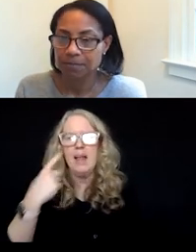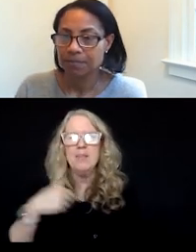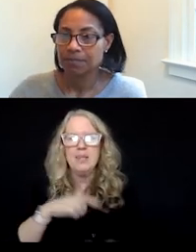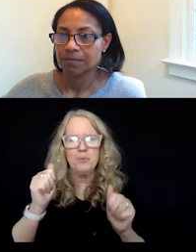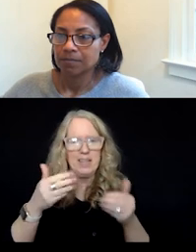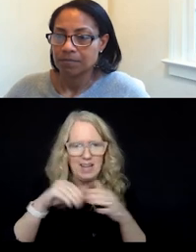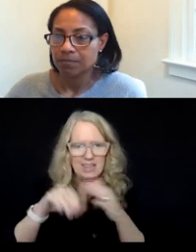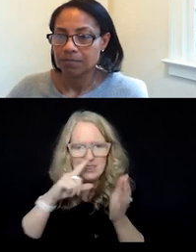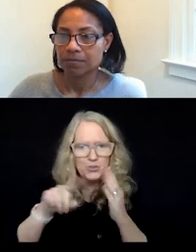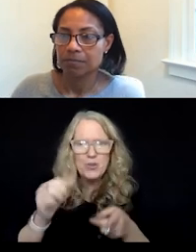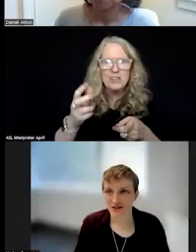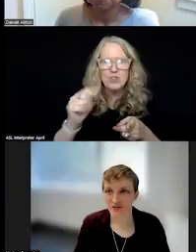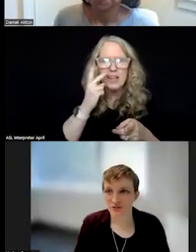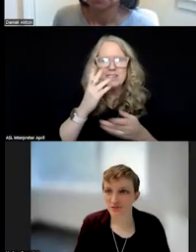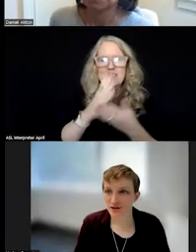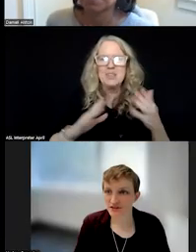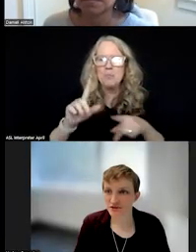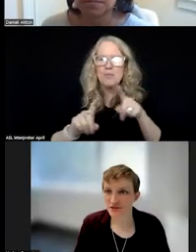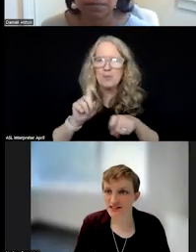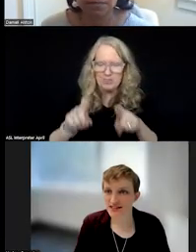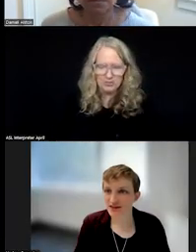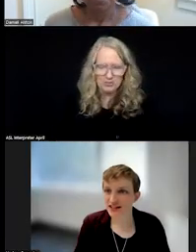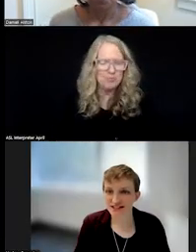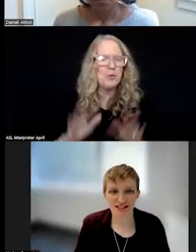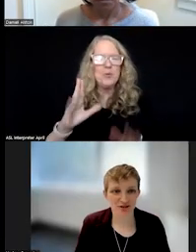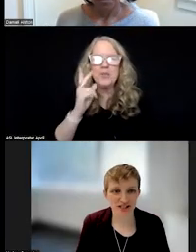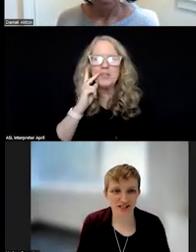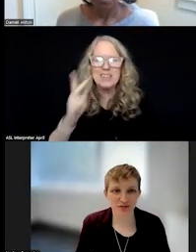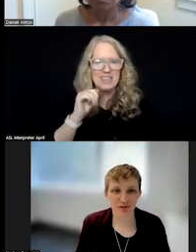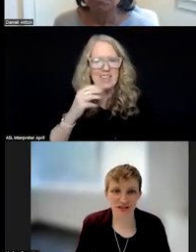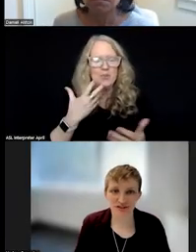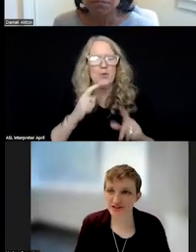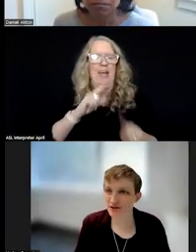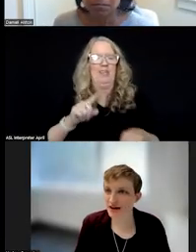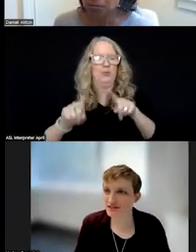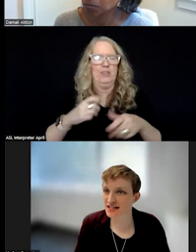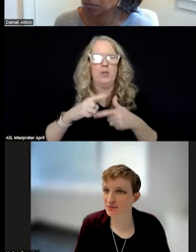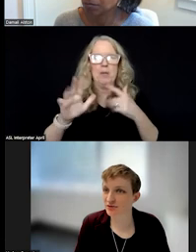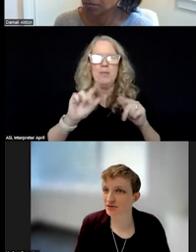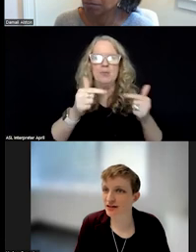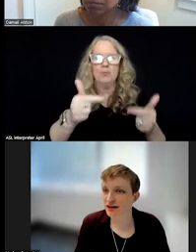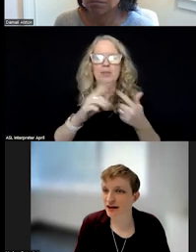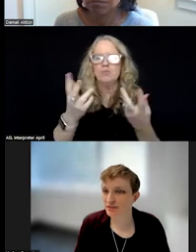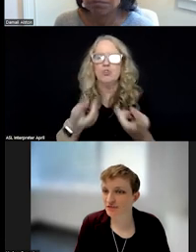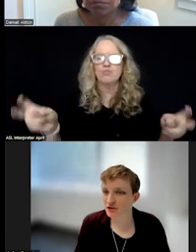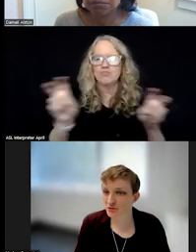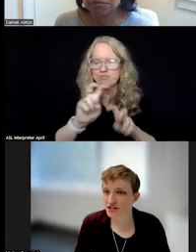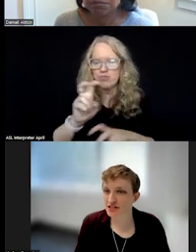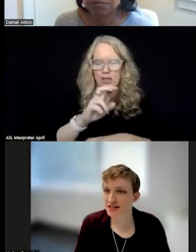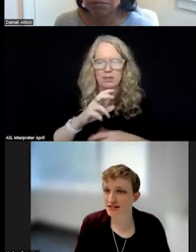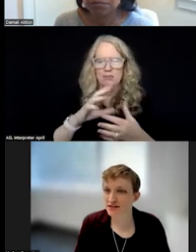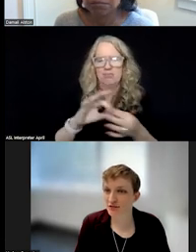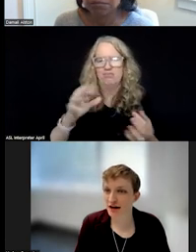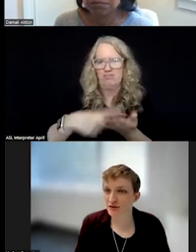chat and some questions. Wonderful. Well, let's see if we can get to these questions before we turn to our round table. The first